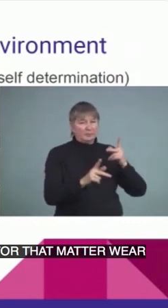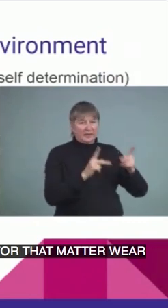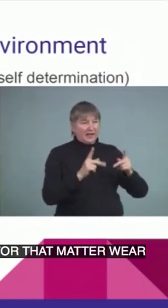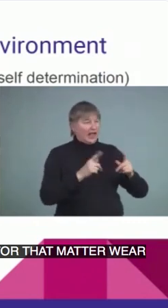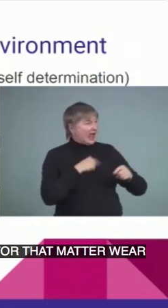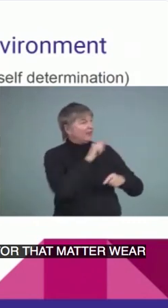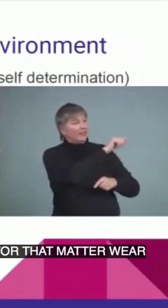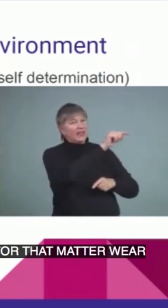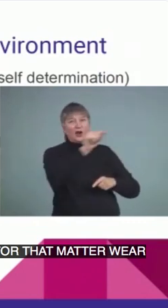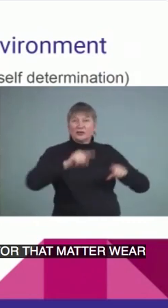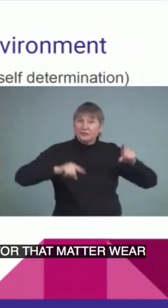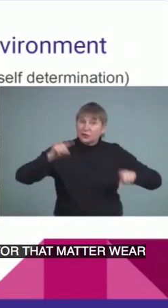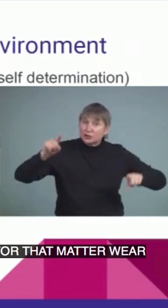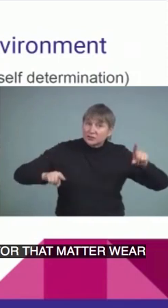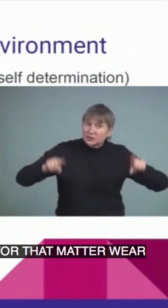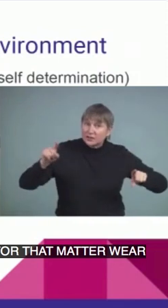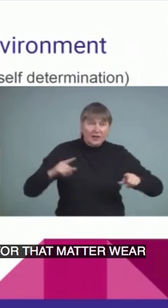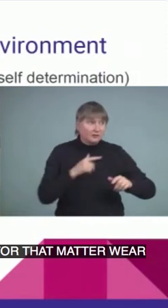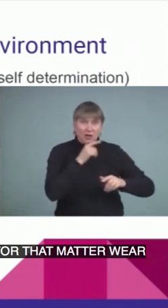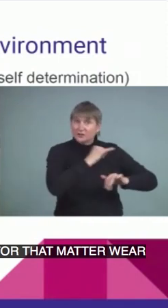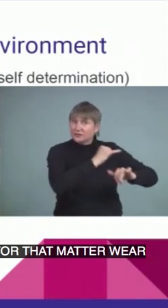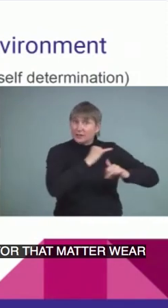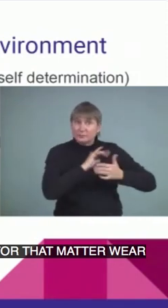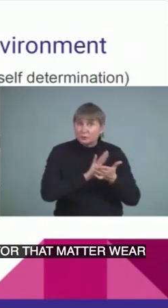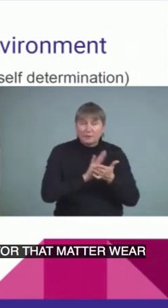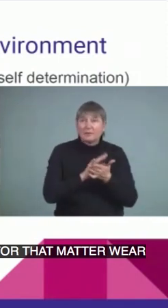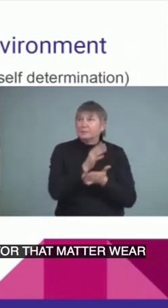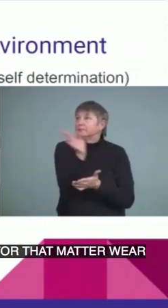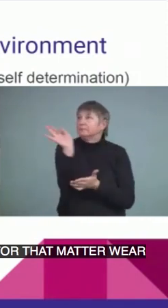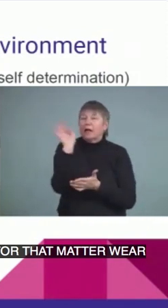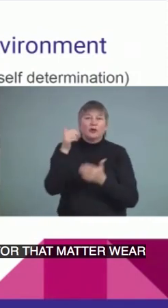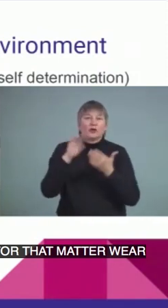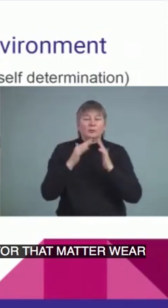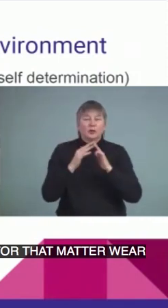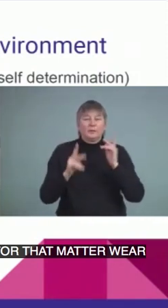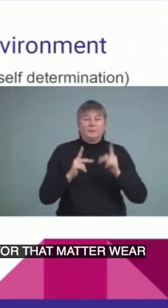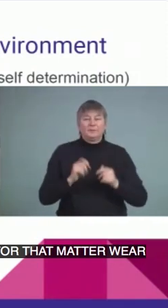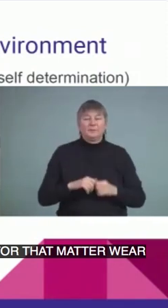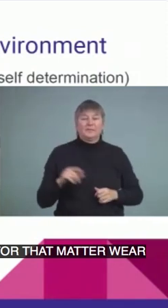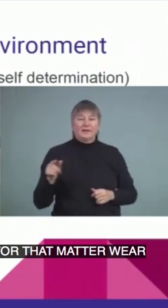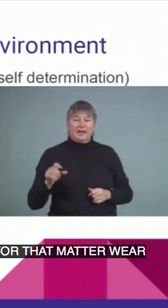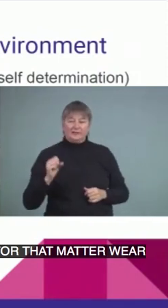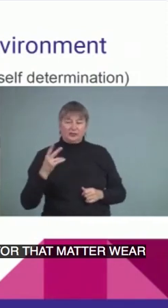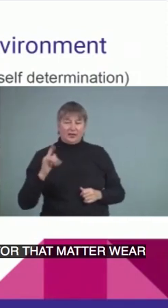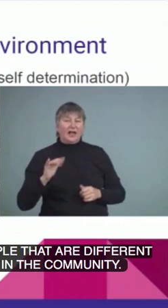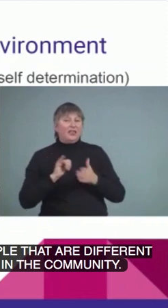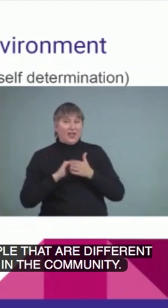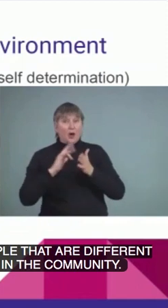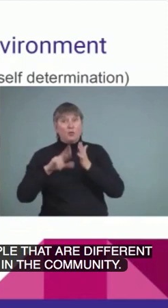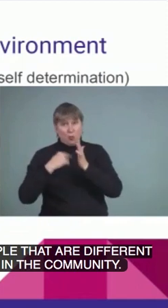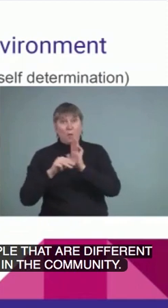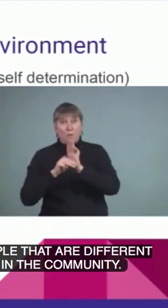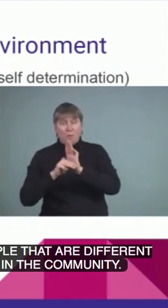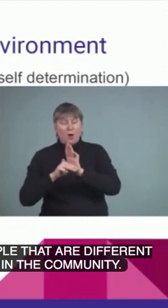different, maybe not in their school. They could be elsewhere in the community. Yeah. And I think that role model definitely goes for